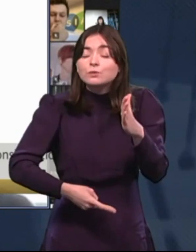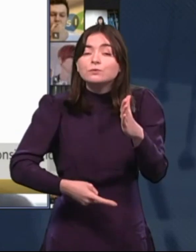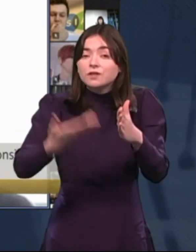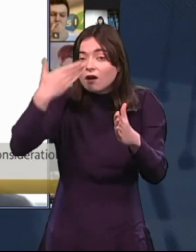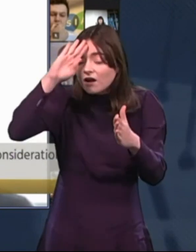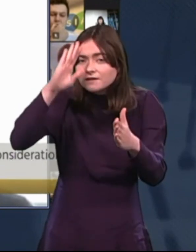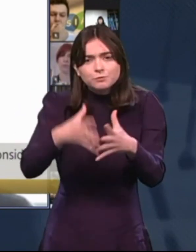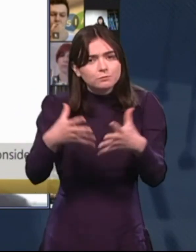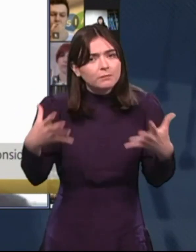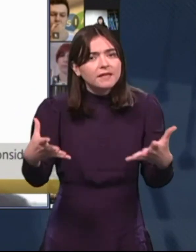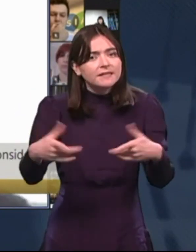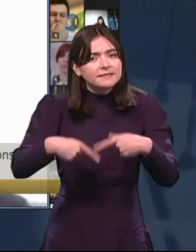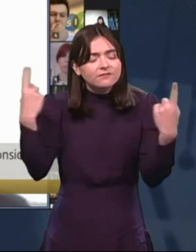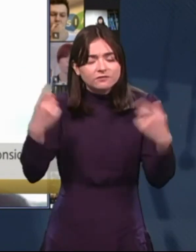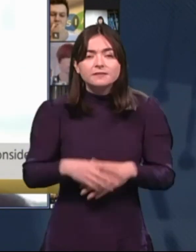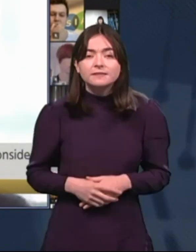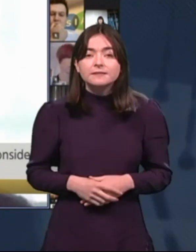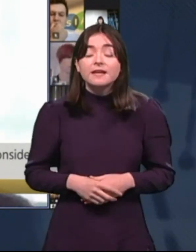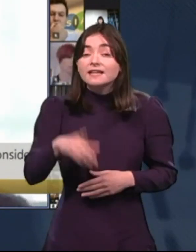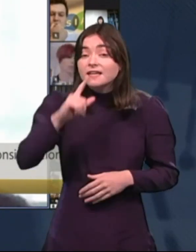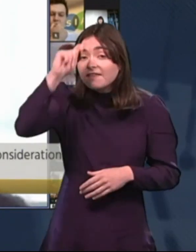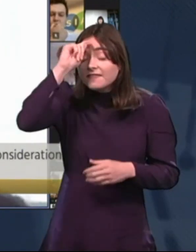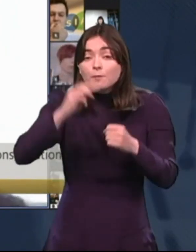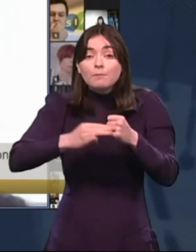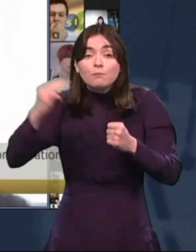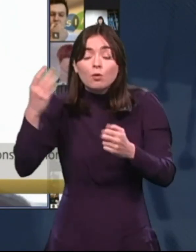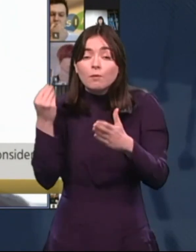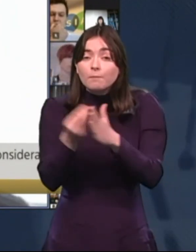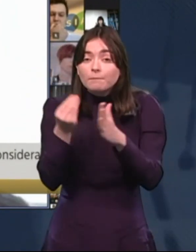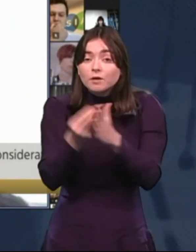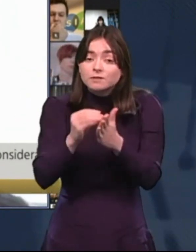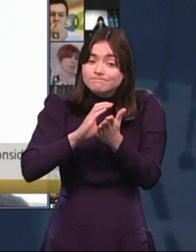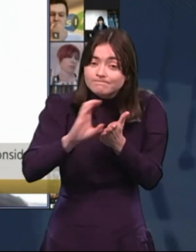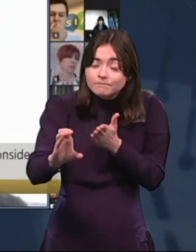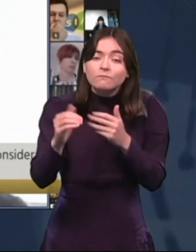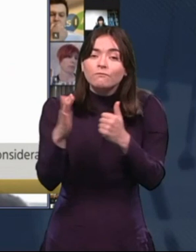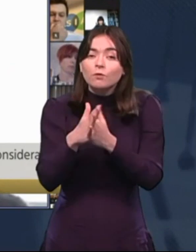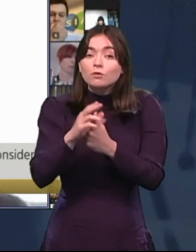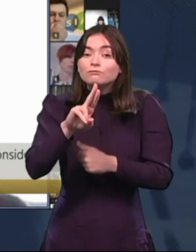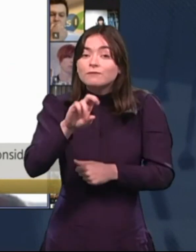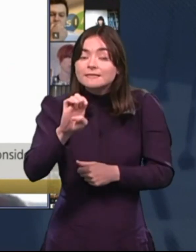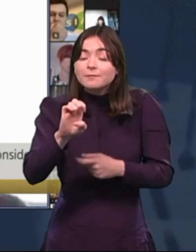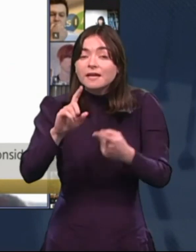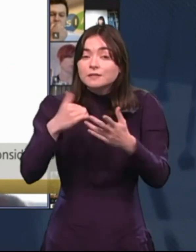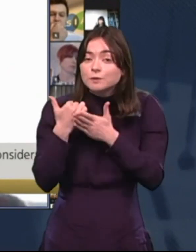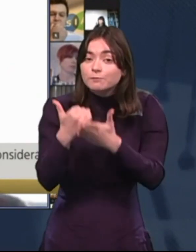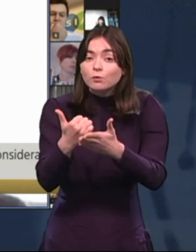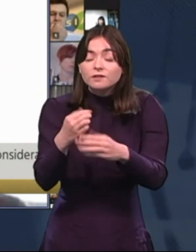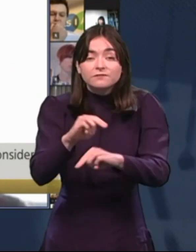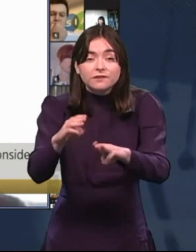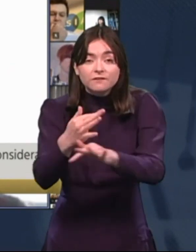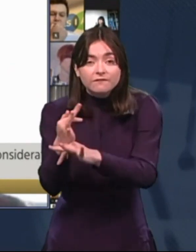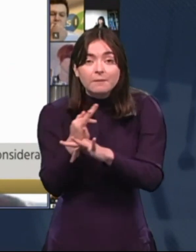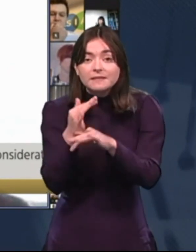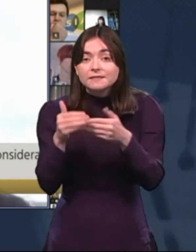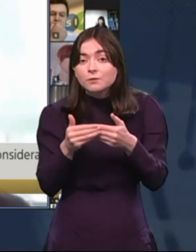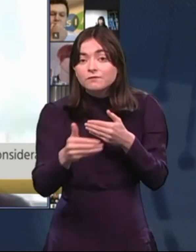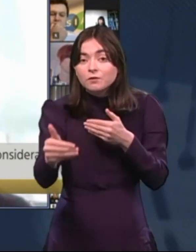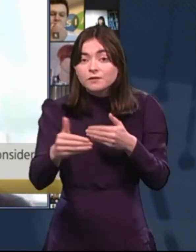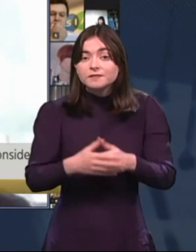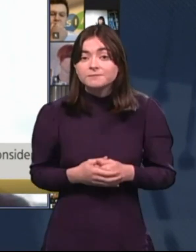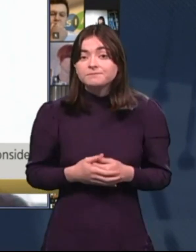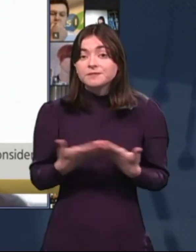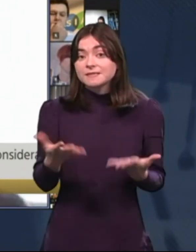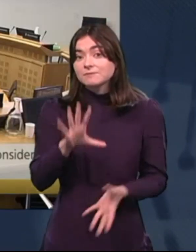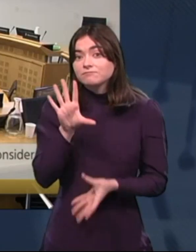it actually would be huge. And I think more money would be put in to respite and support for the families. So that's